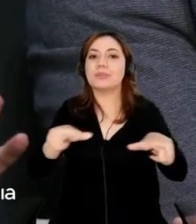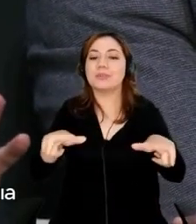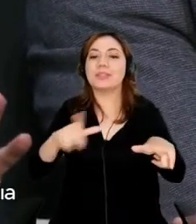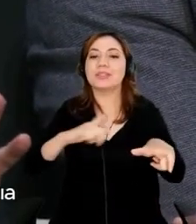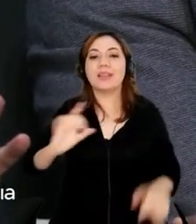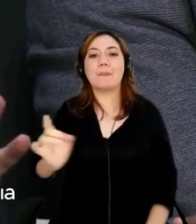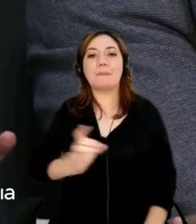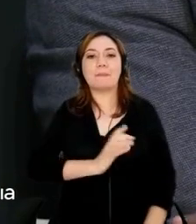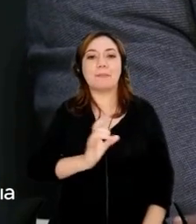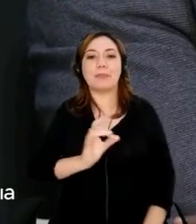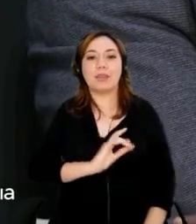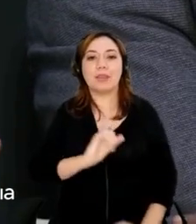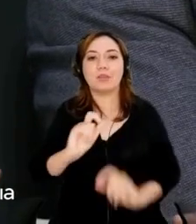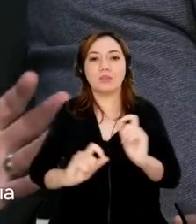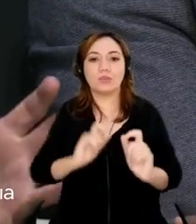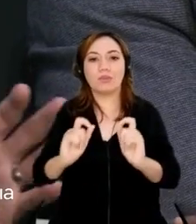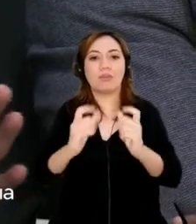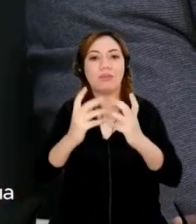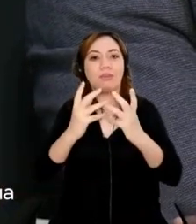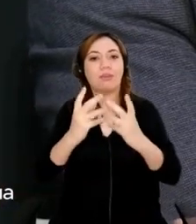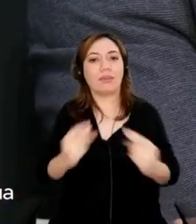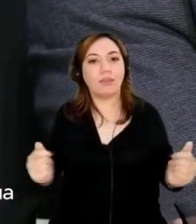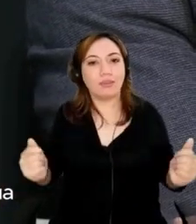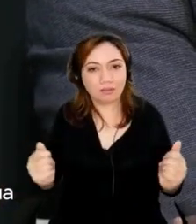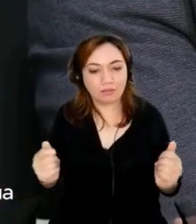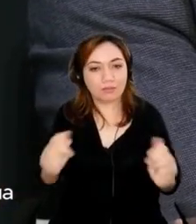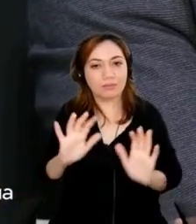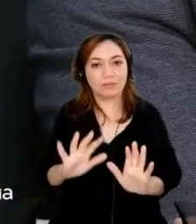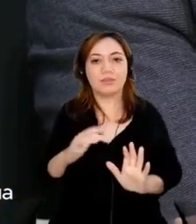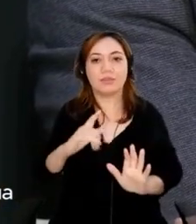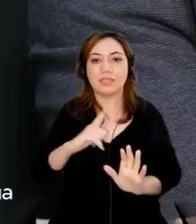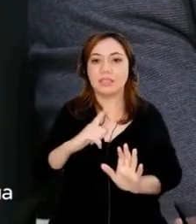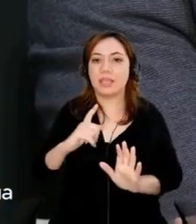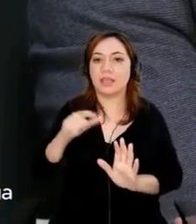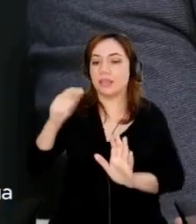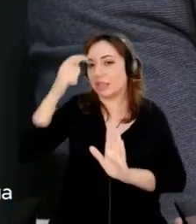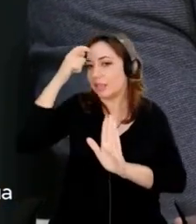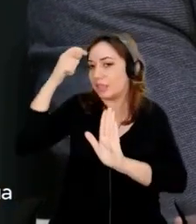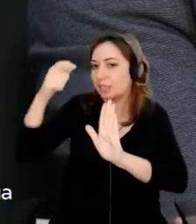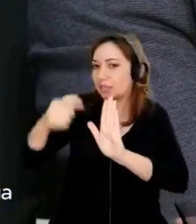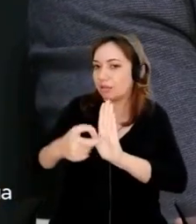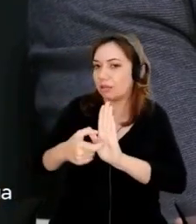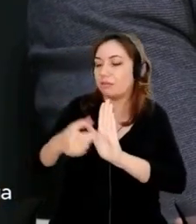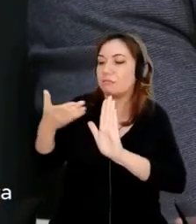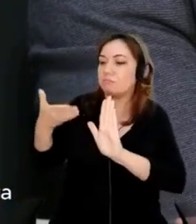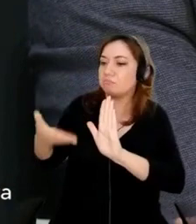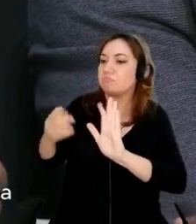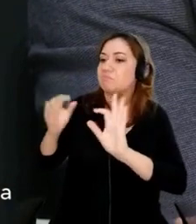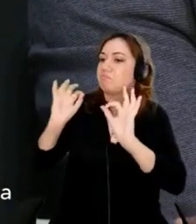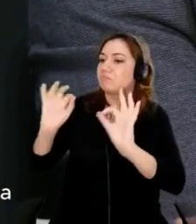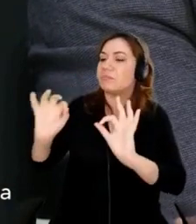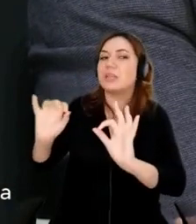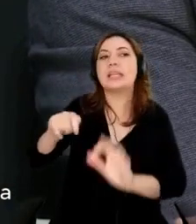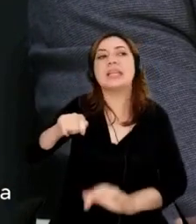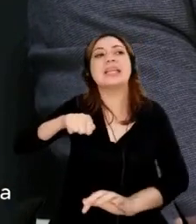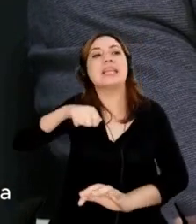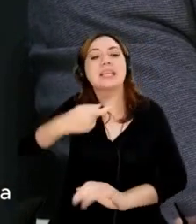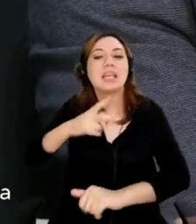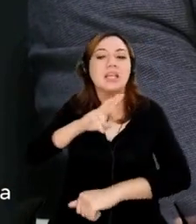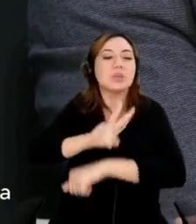100%, right? So I have this AI, great. Who is going to monitor this thing that is going to be making decisions?